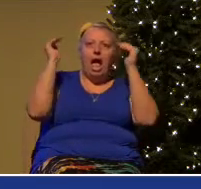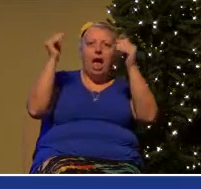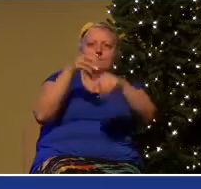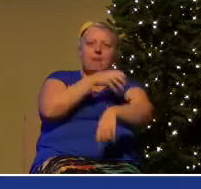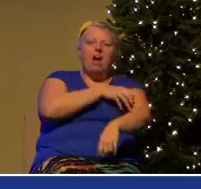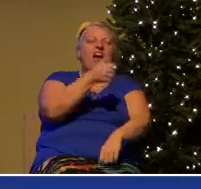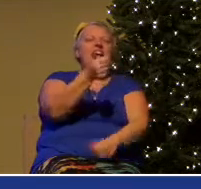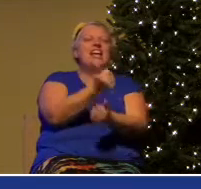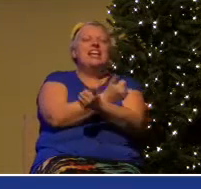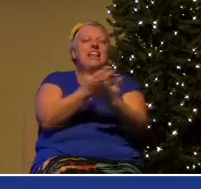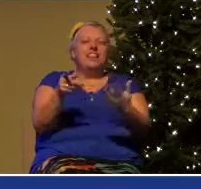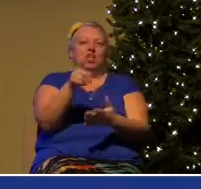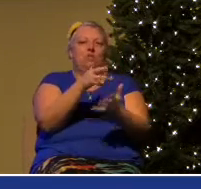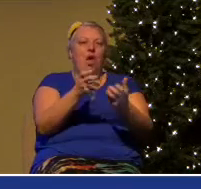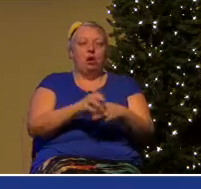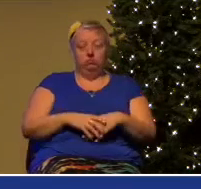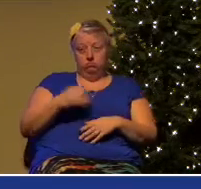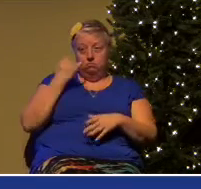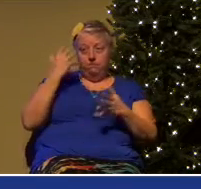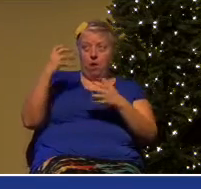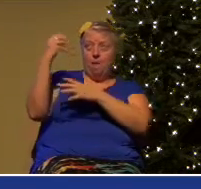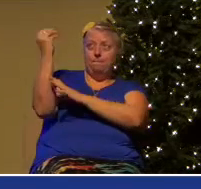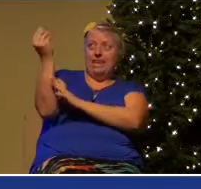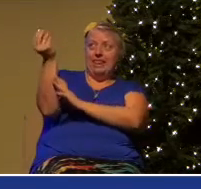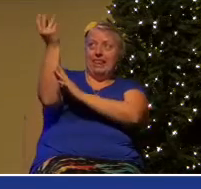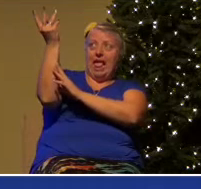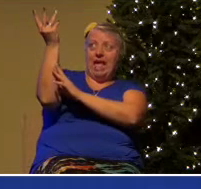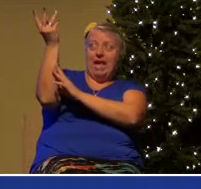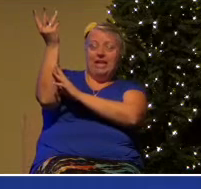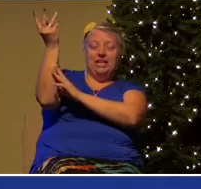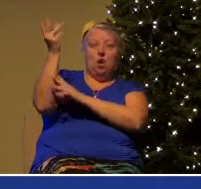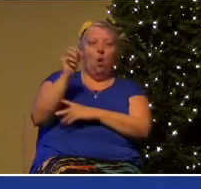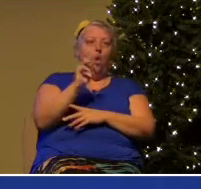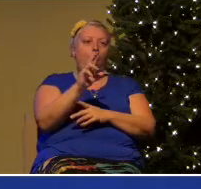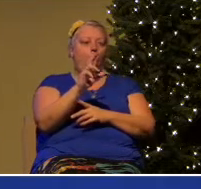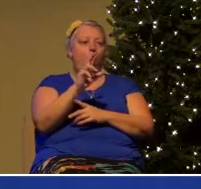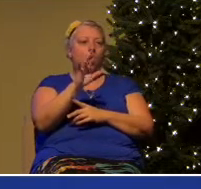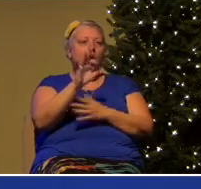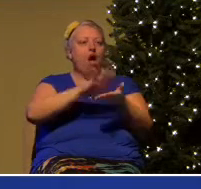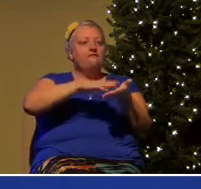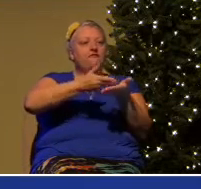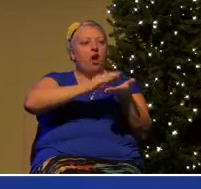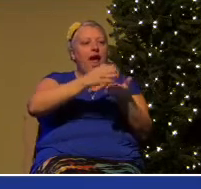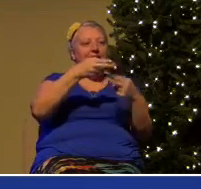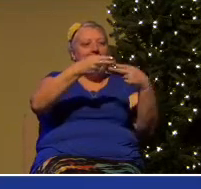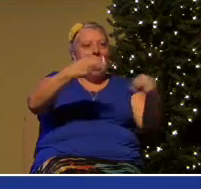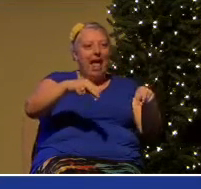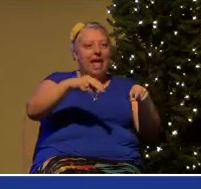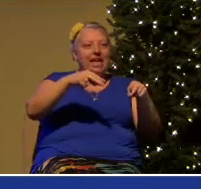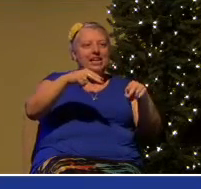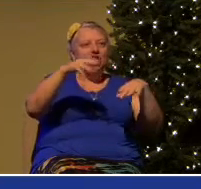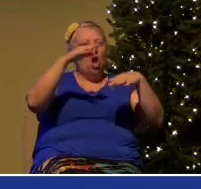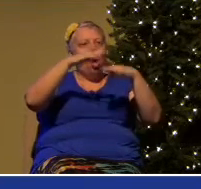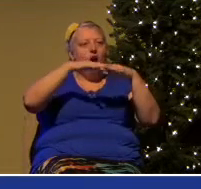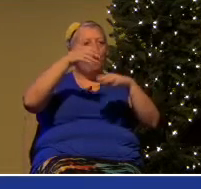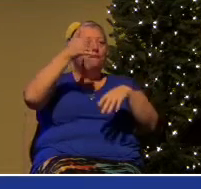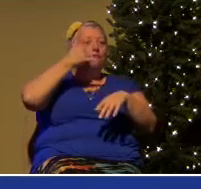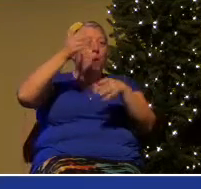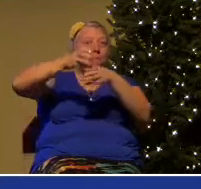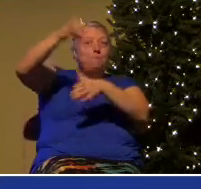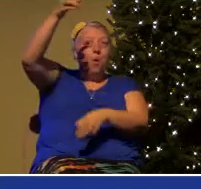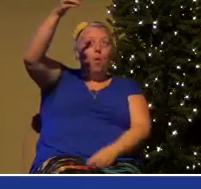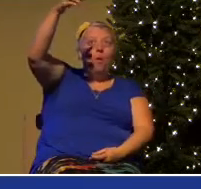And if you wanted it to be a light bulb or if you wanted it be a fried egg hanging from a telephone pole, that was your business. Whatever you believed